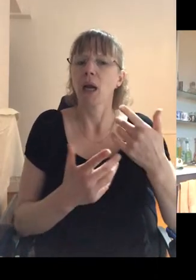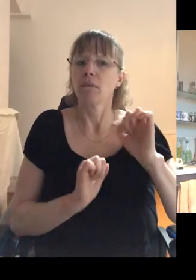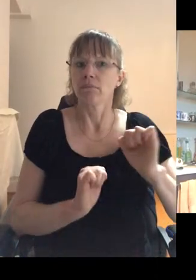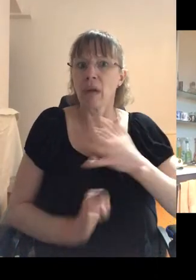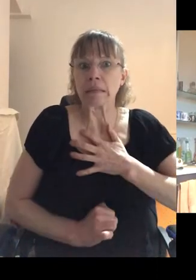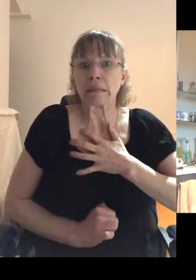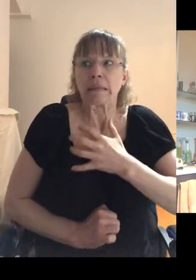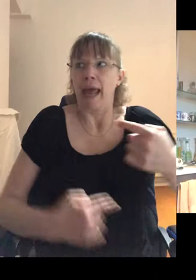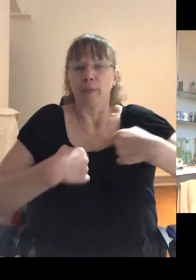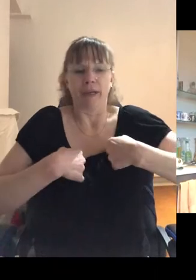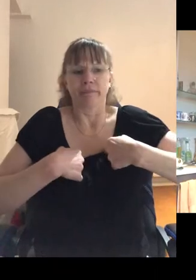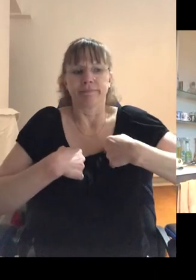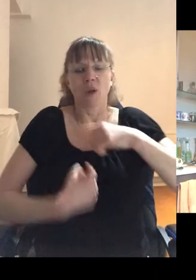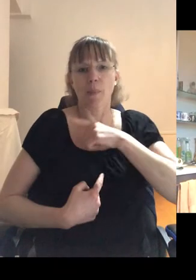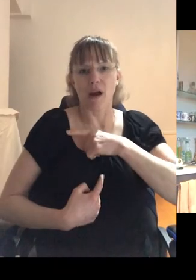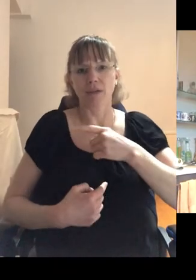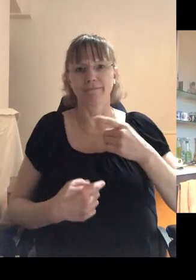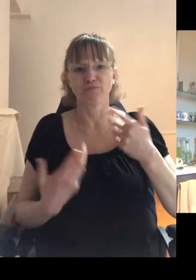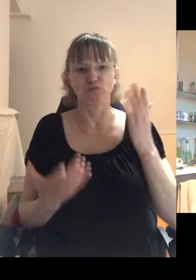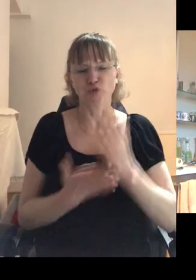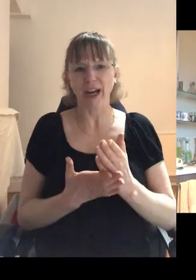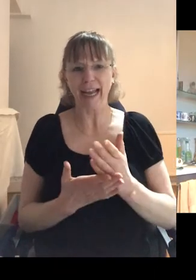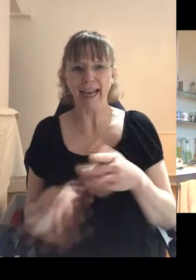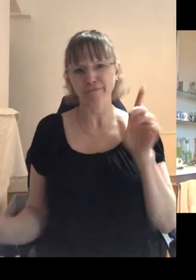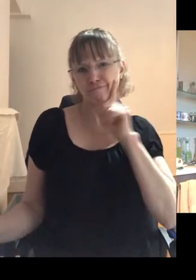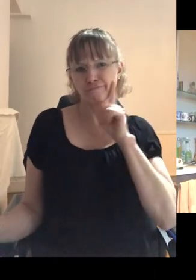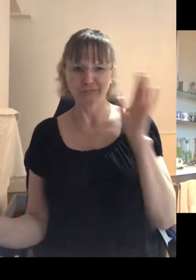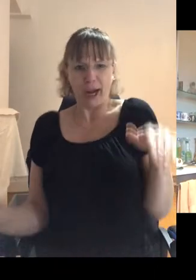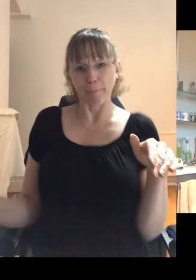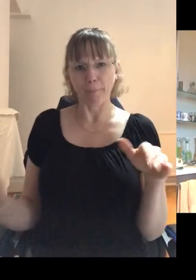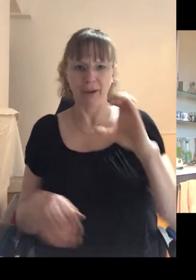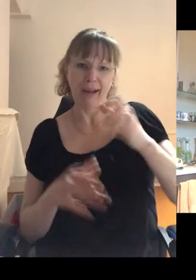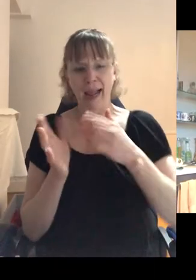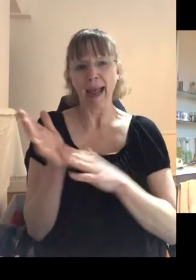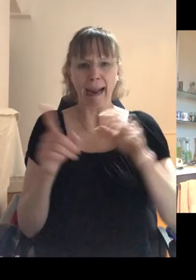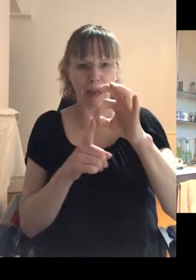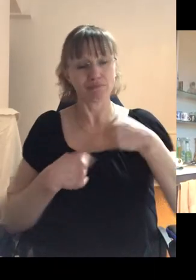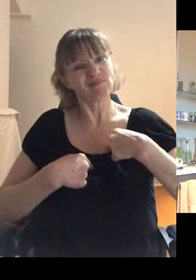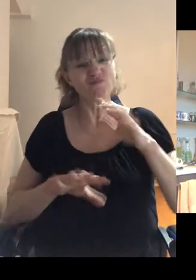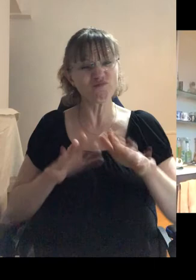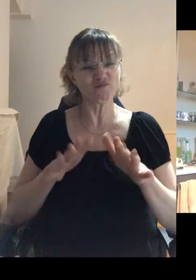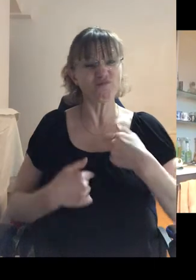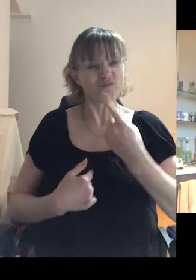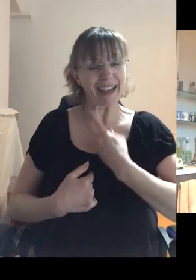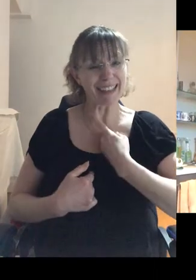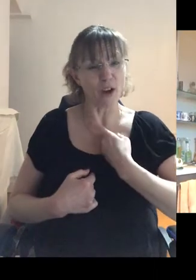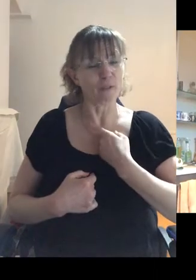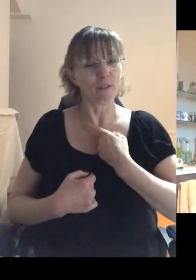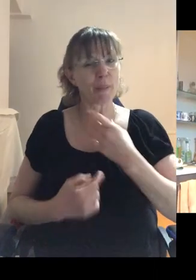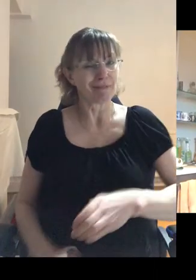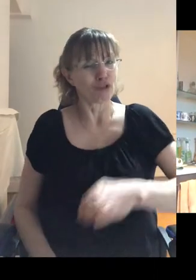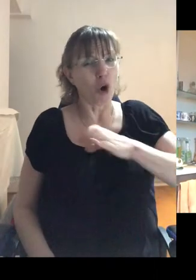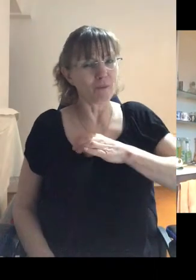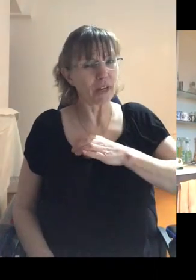scared the living daylights out of me because he was very camp. Uh, and, and although I was relatively camp myself, I wasn't very